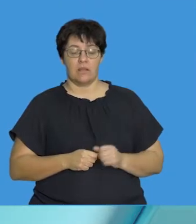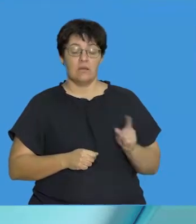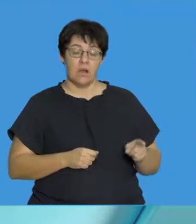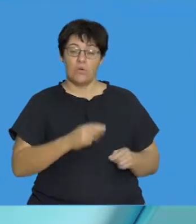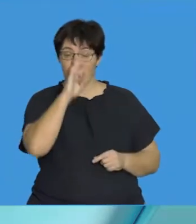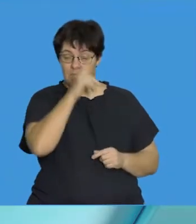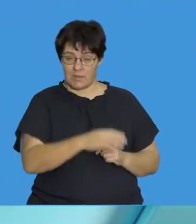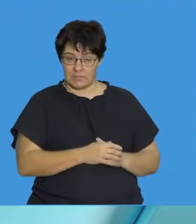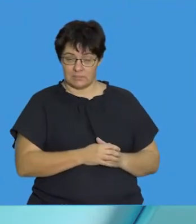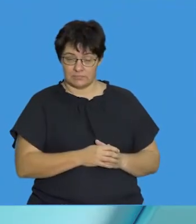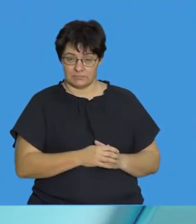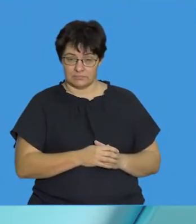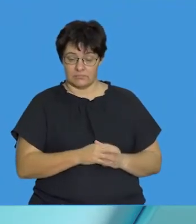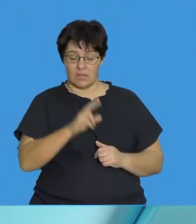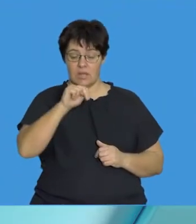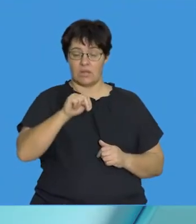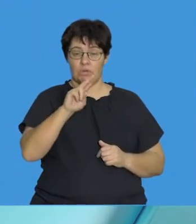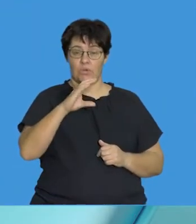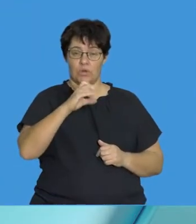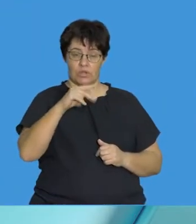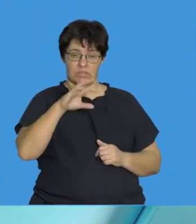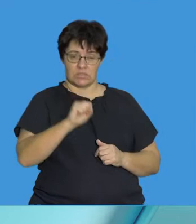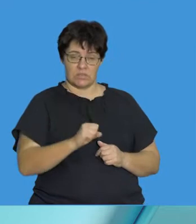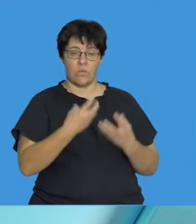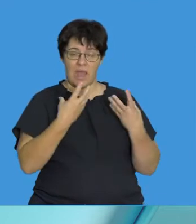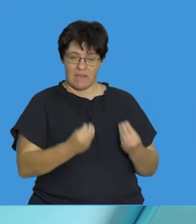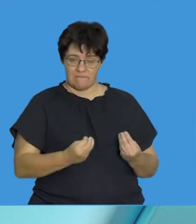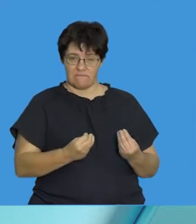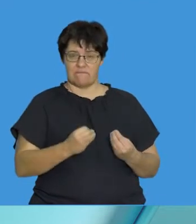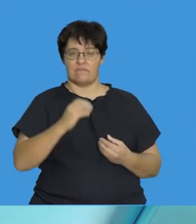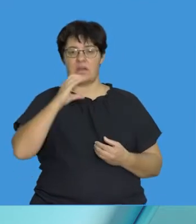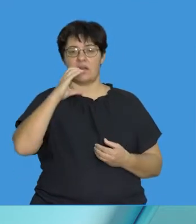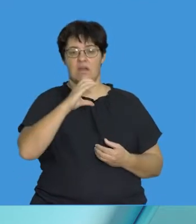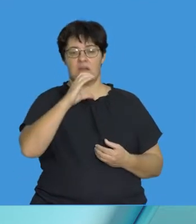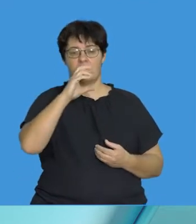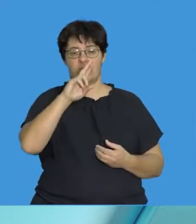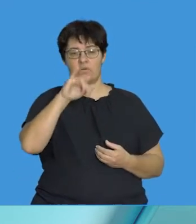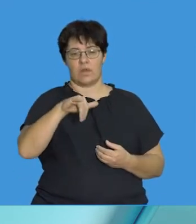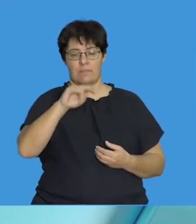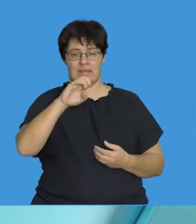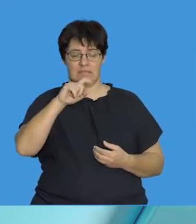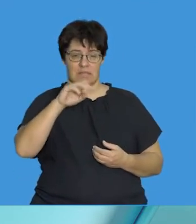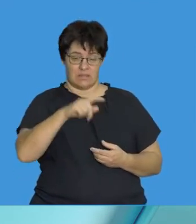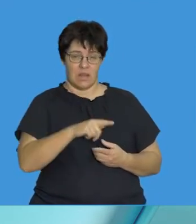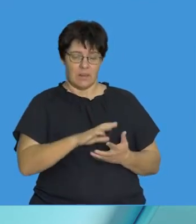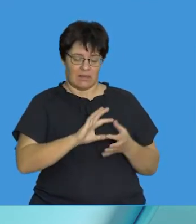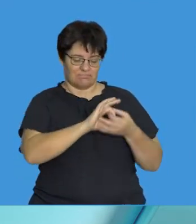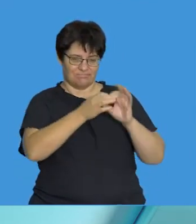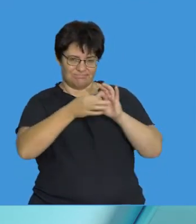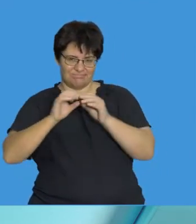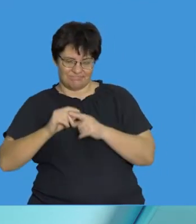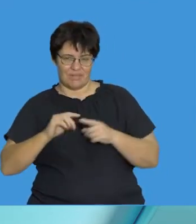Remember that in the nucleus, we've got chromatin network. And that chromatin network consists of strands of DNA.